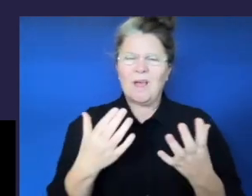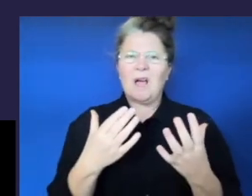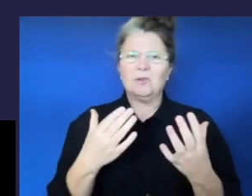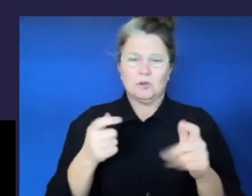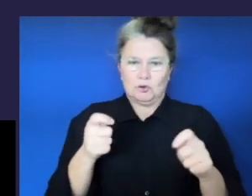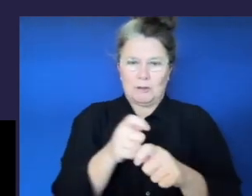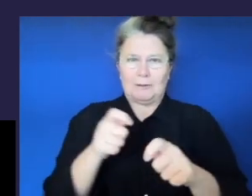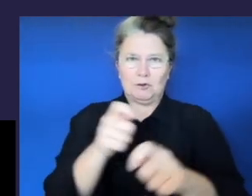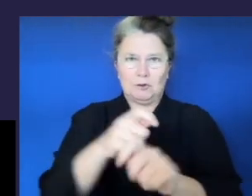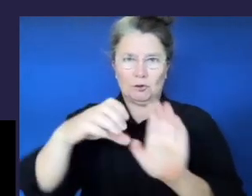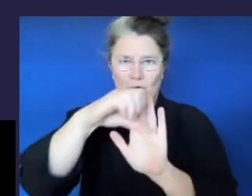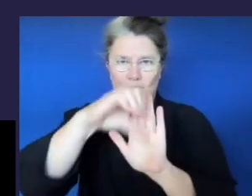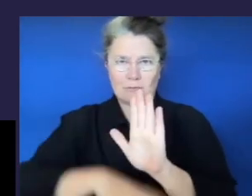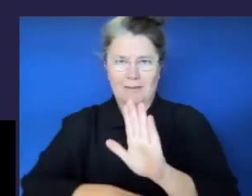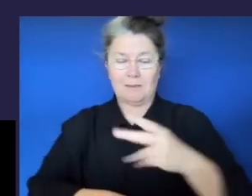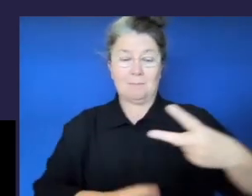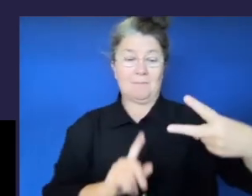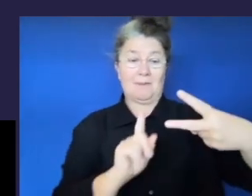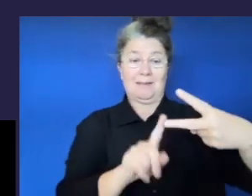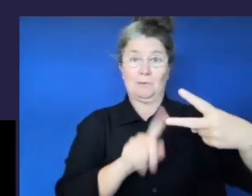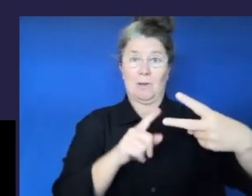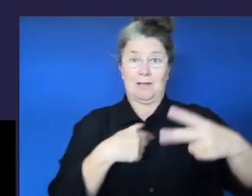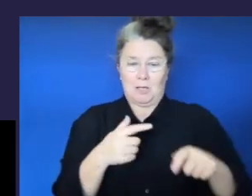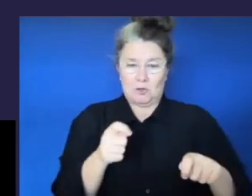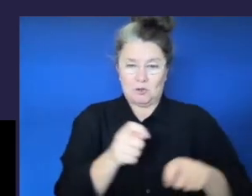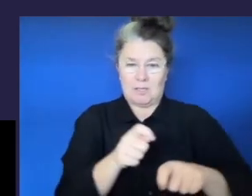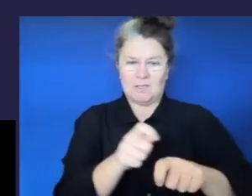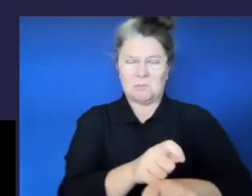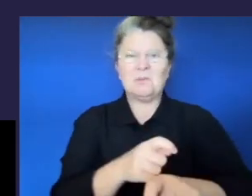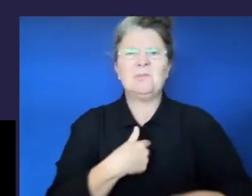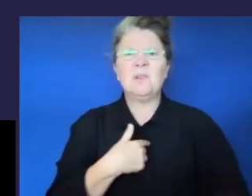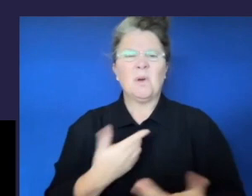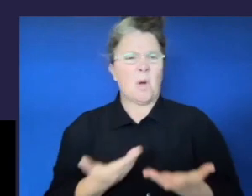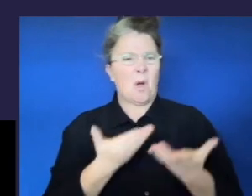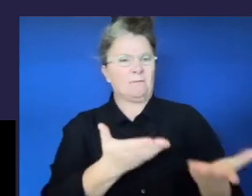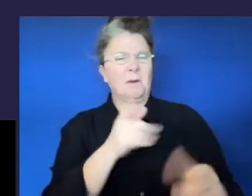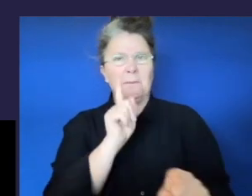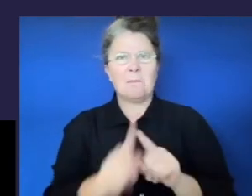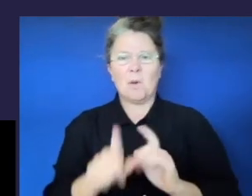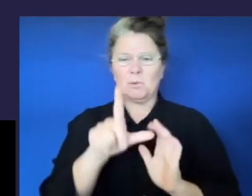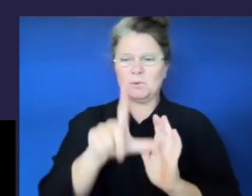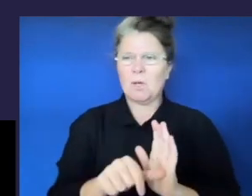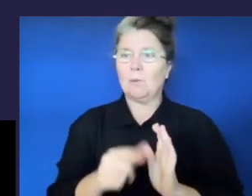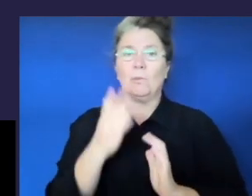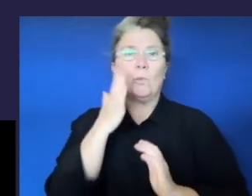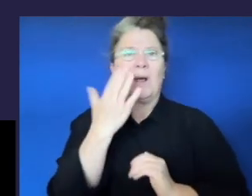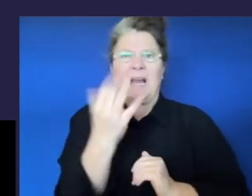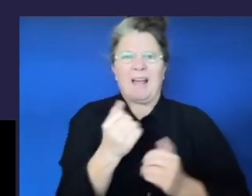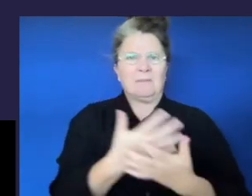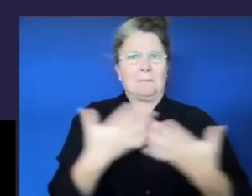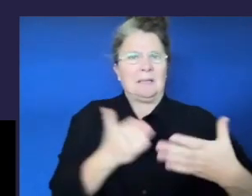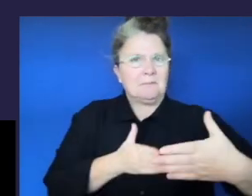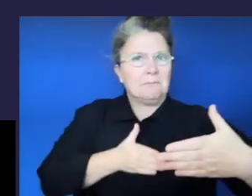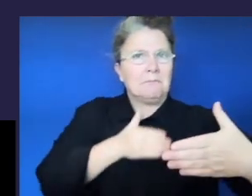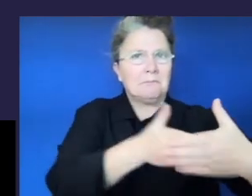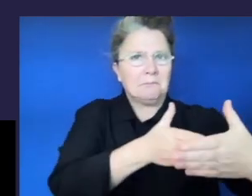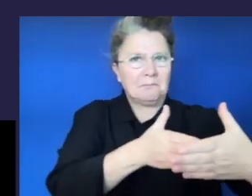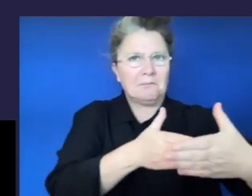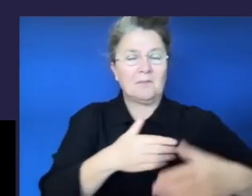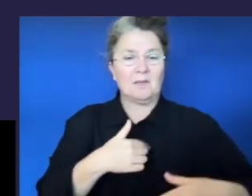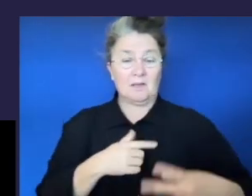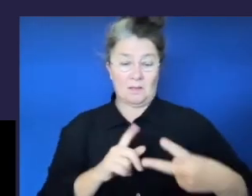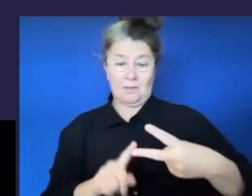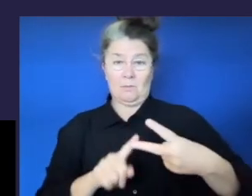Substantial curriculum adjustments are supports that are offered at most times to overcome significant barriers. They are provided to students who